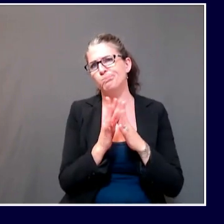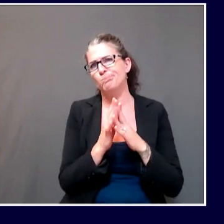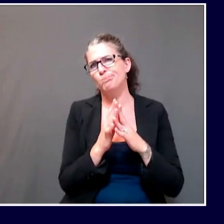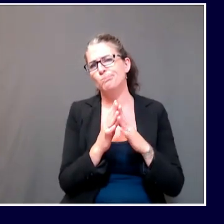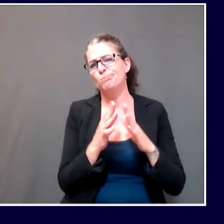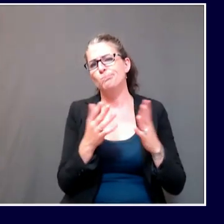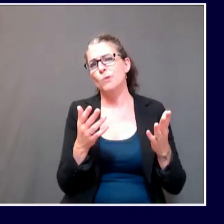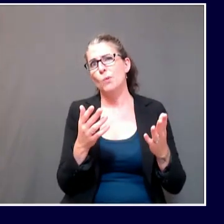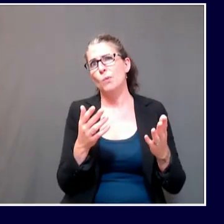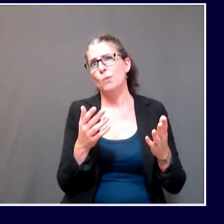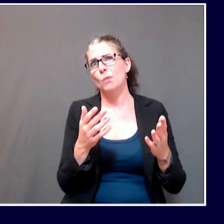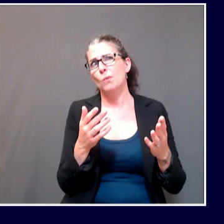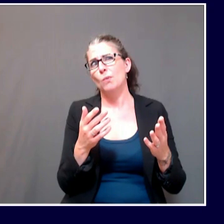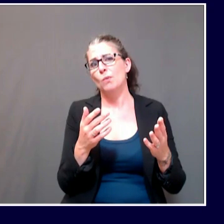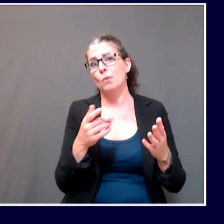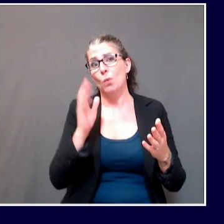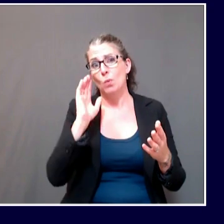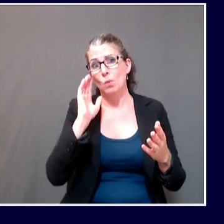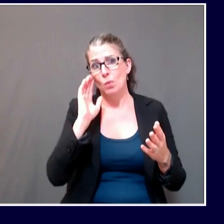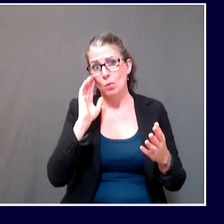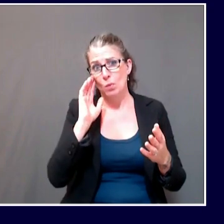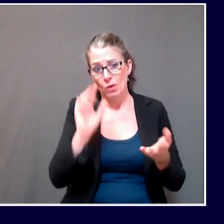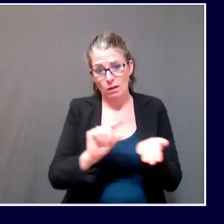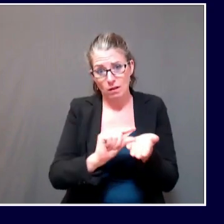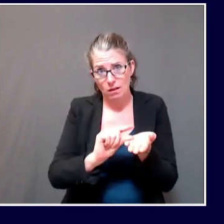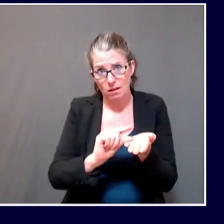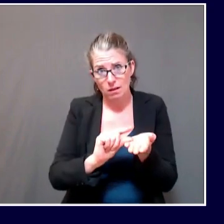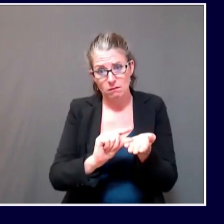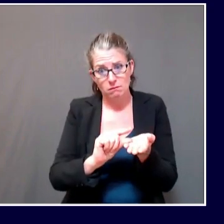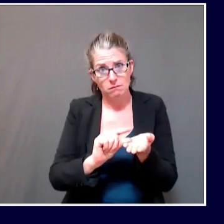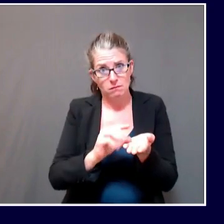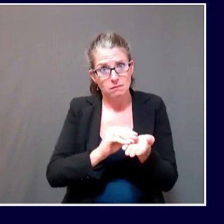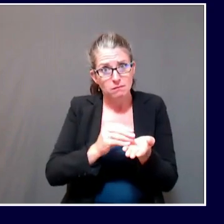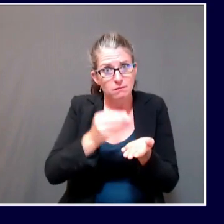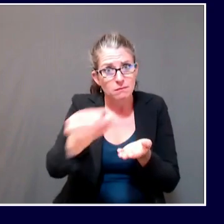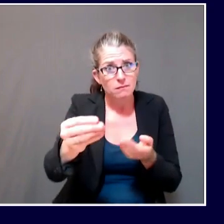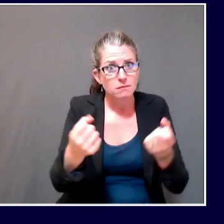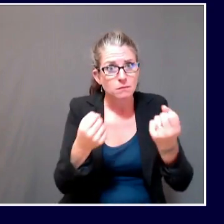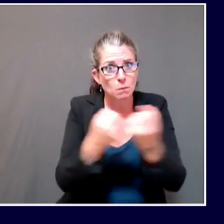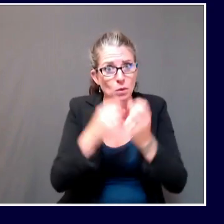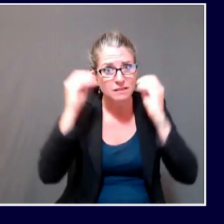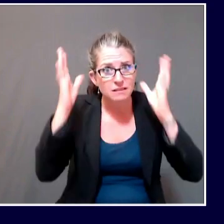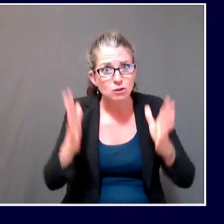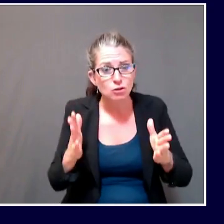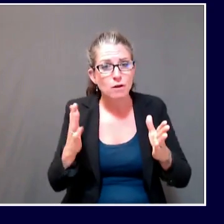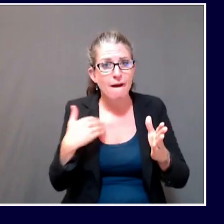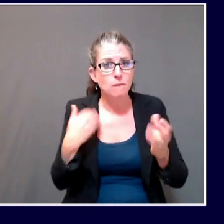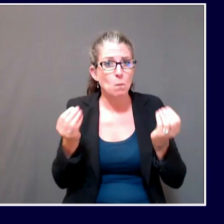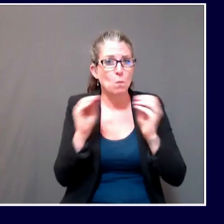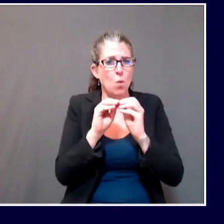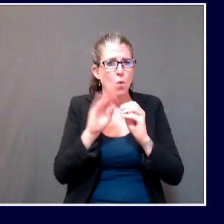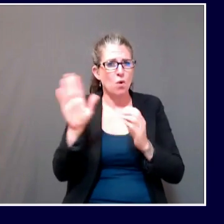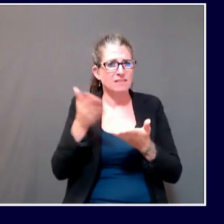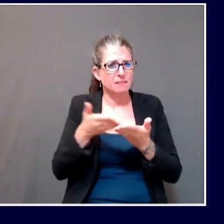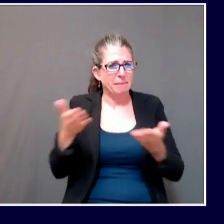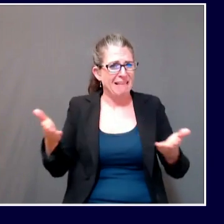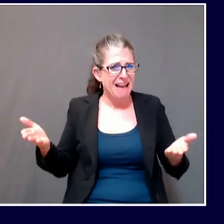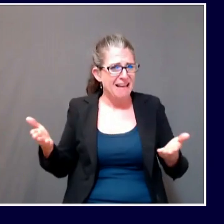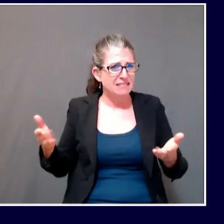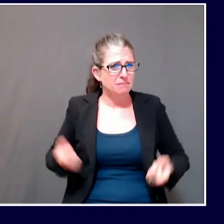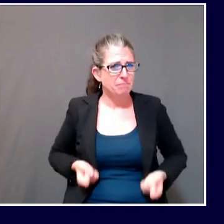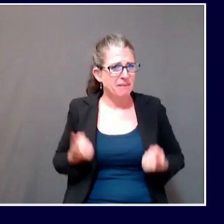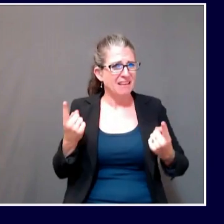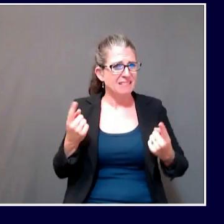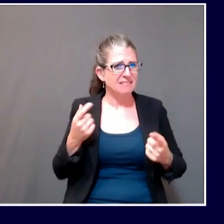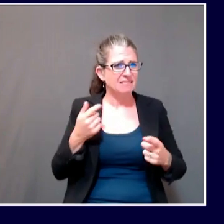that in addition to PPE? For general supplies, like pencils? No, I mean- Just to say